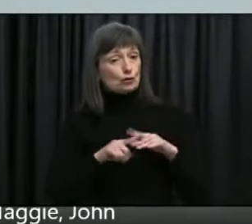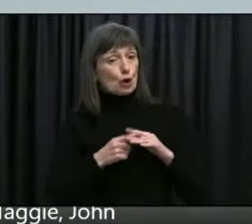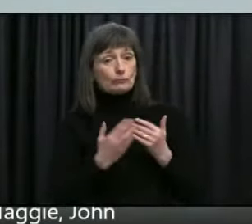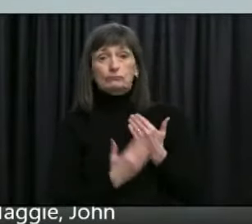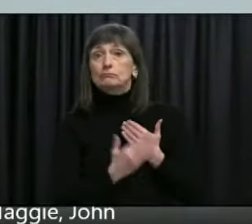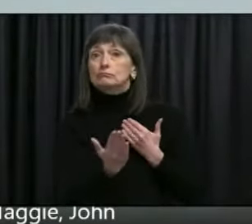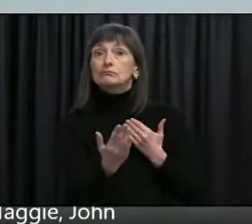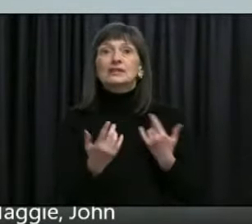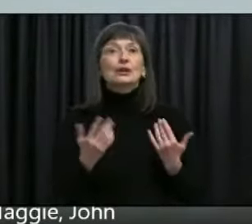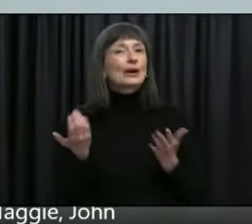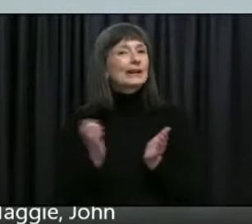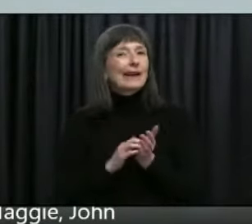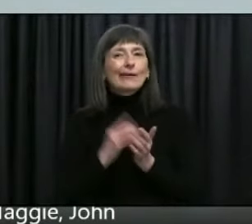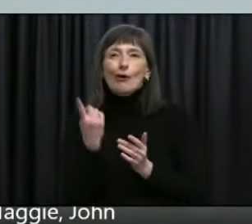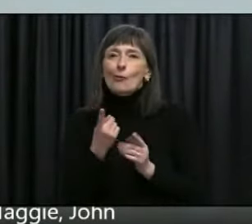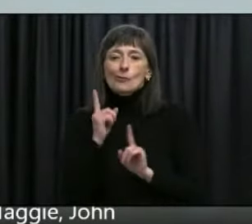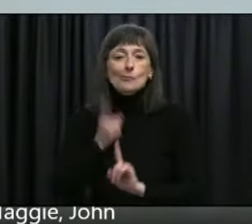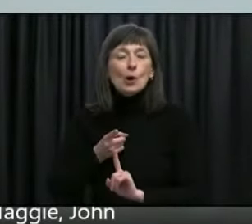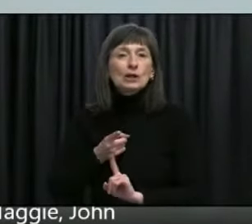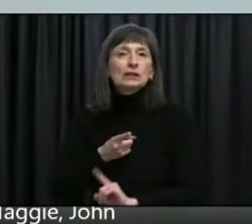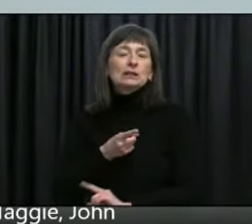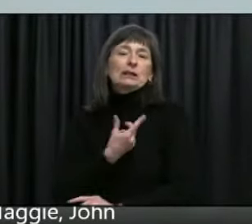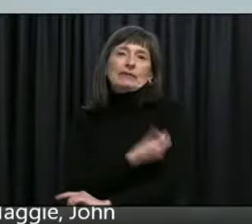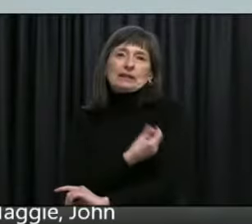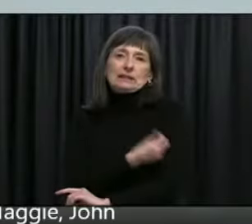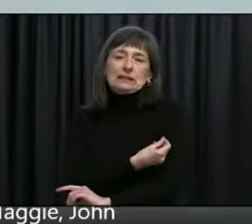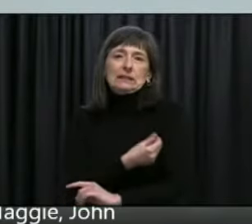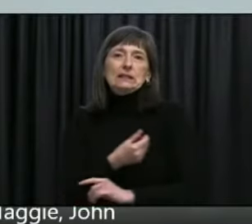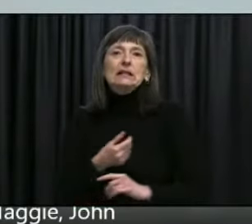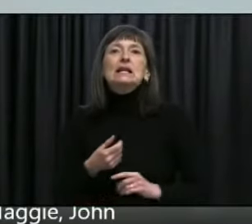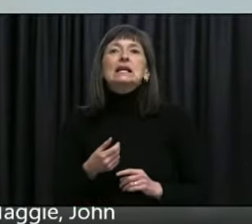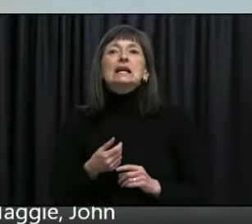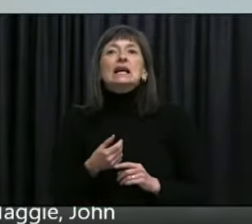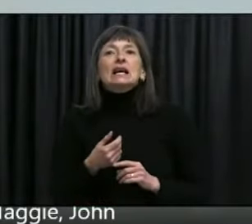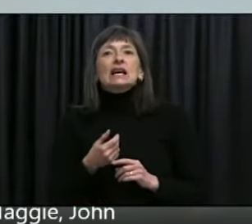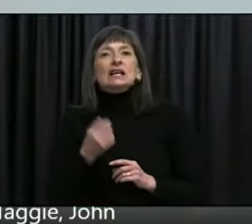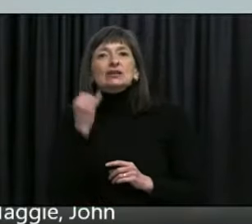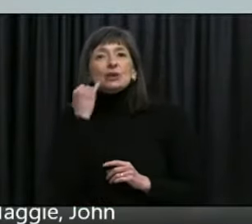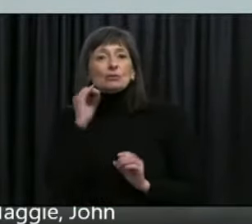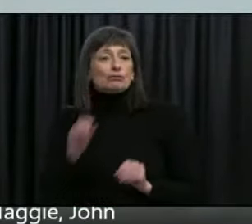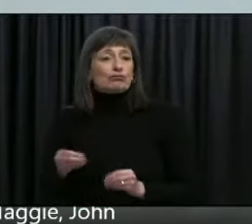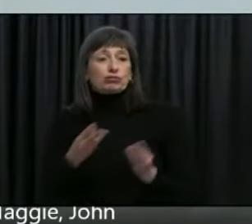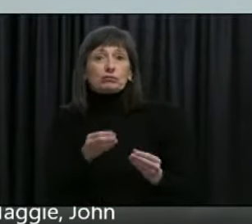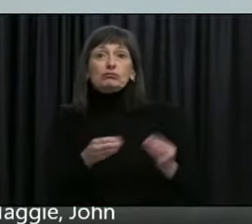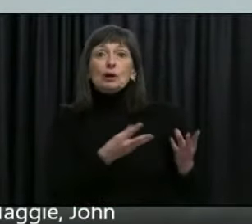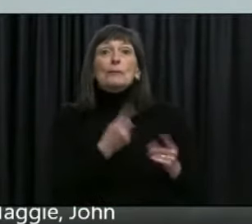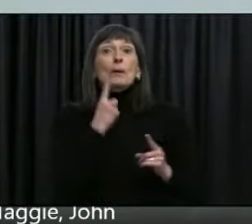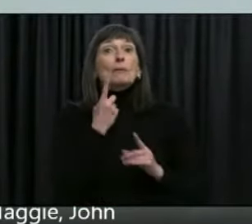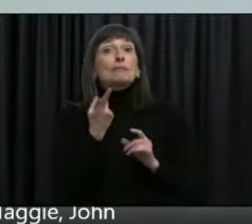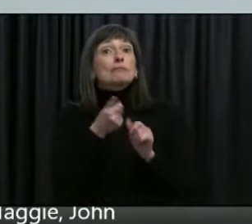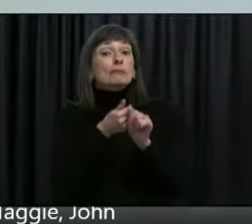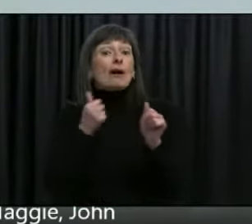is the key to this and and i think the slippage there may well just be around that that weather hold